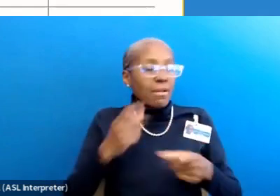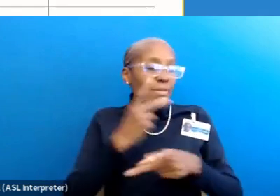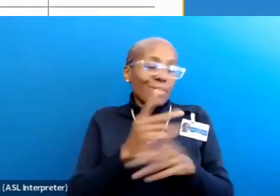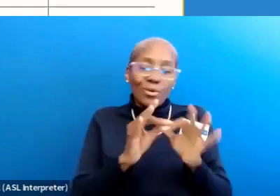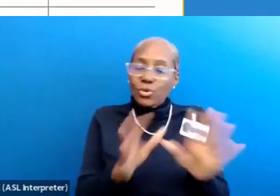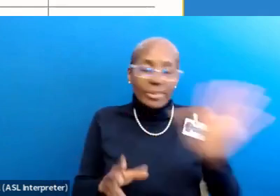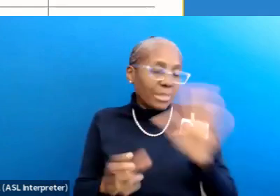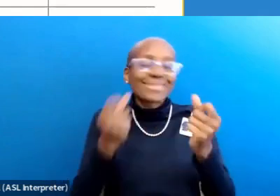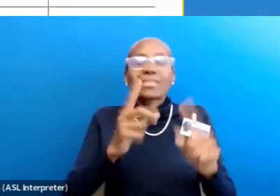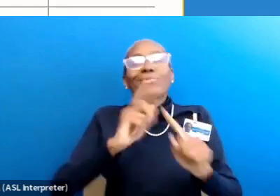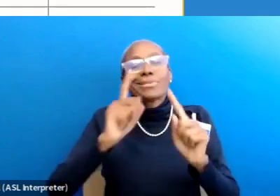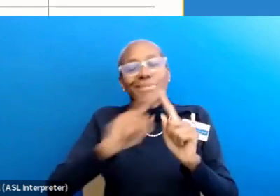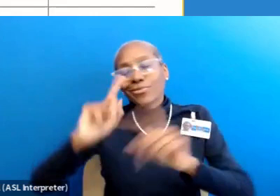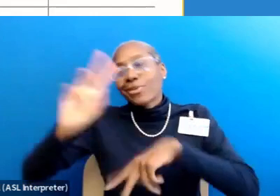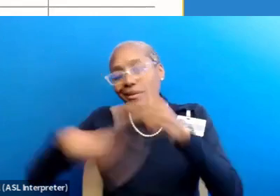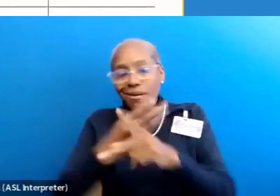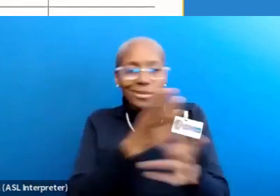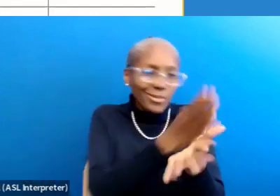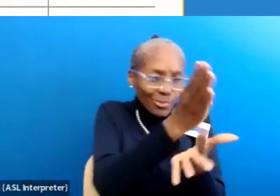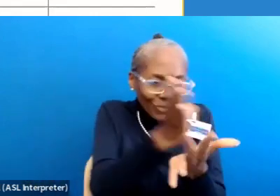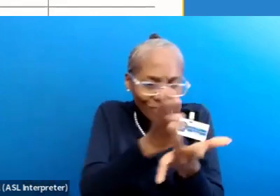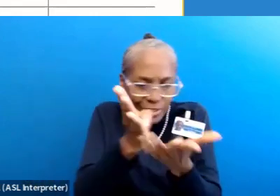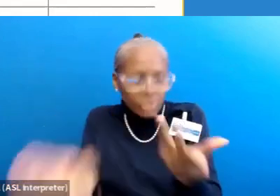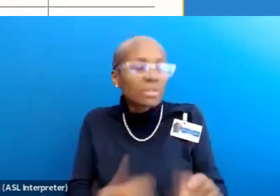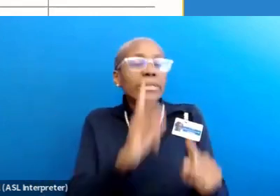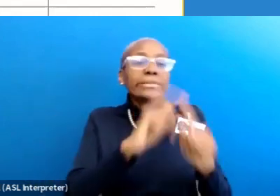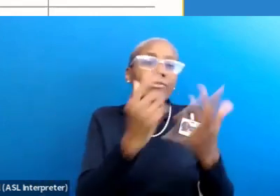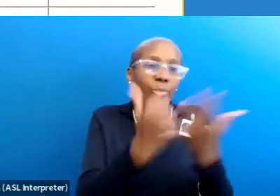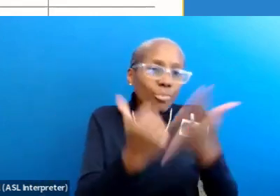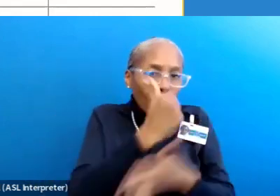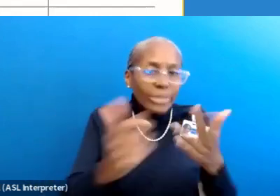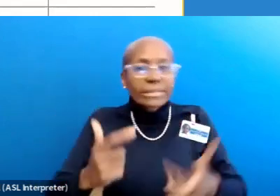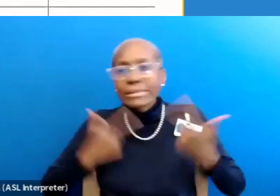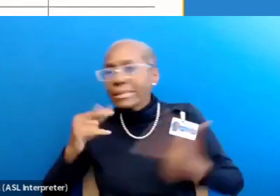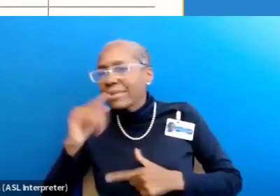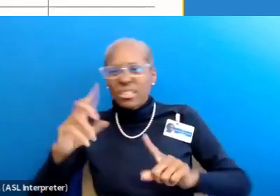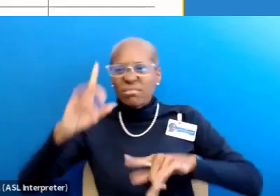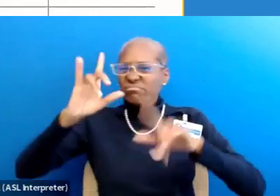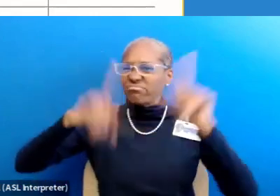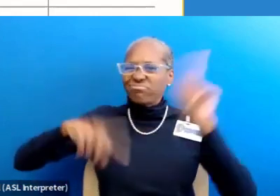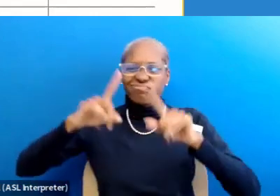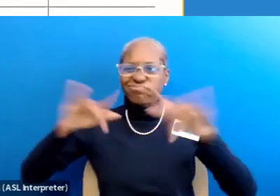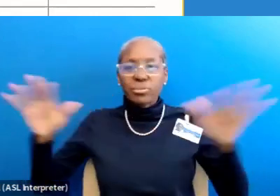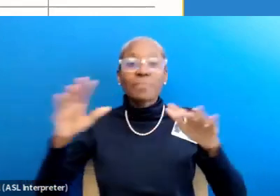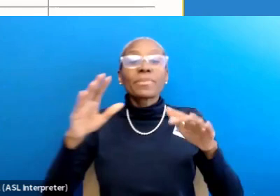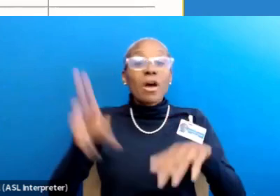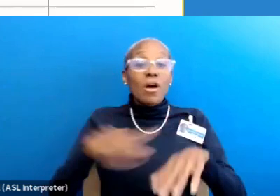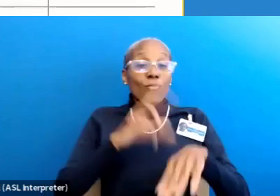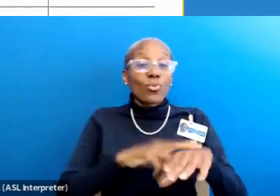different professions, lifestyles, and sets of priorities. Of course, management